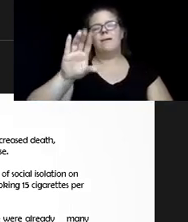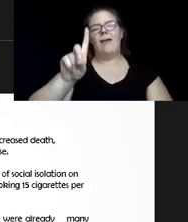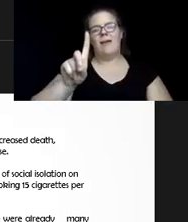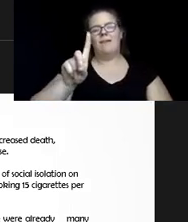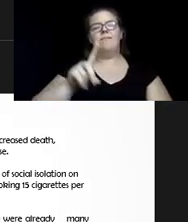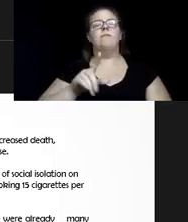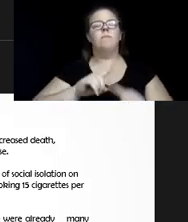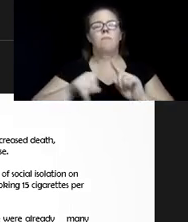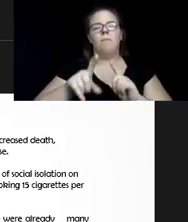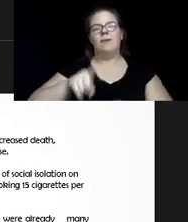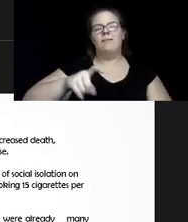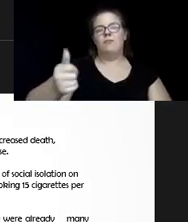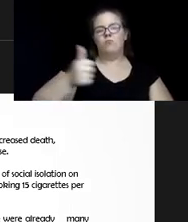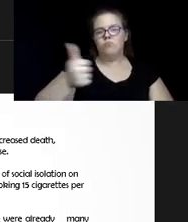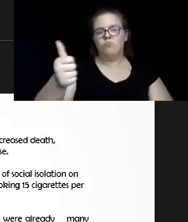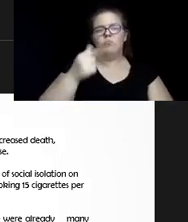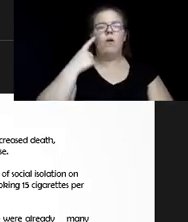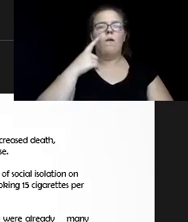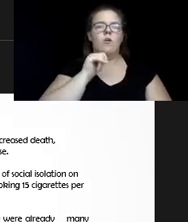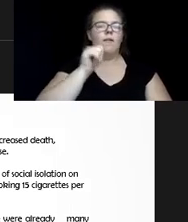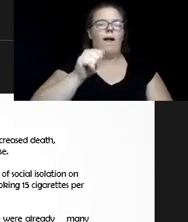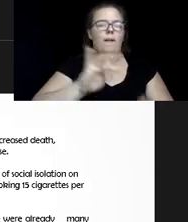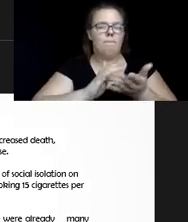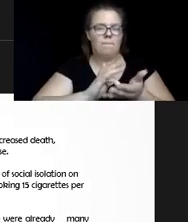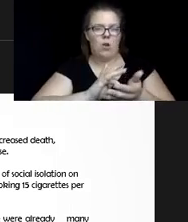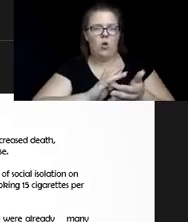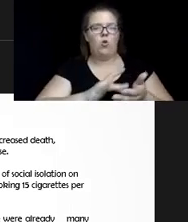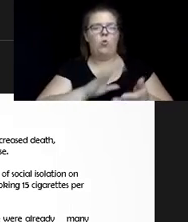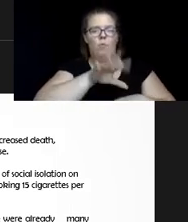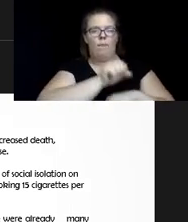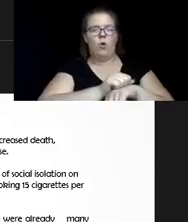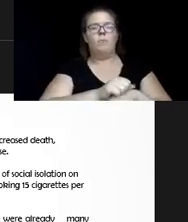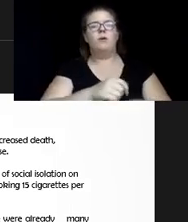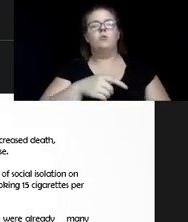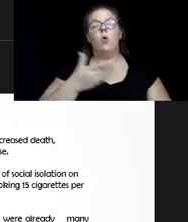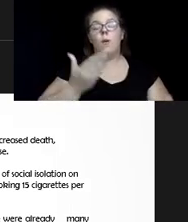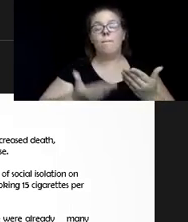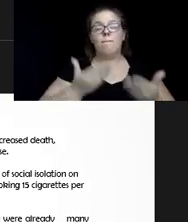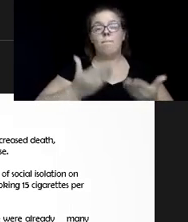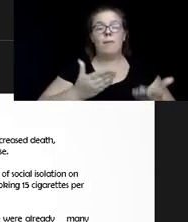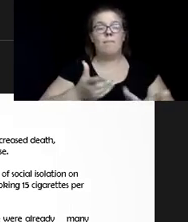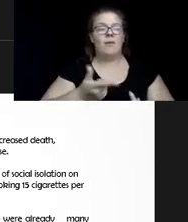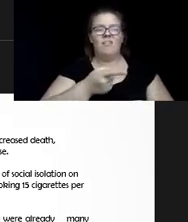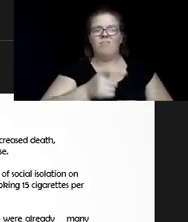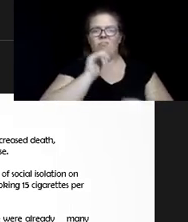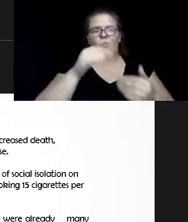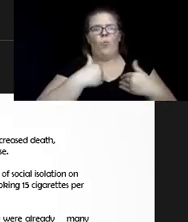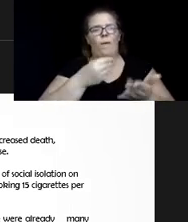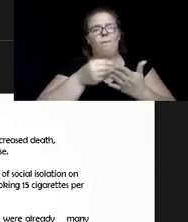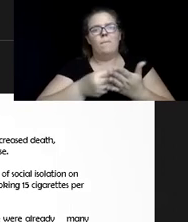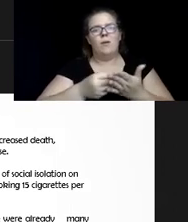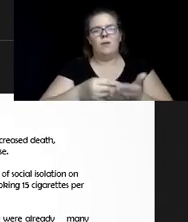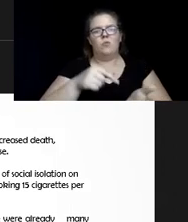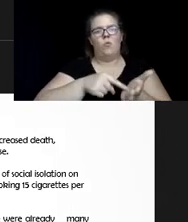-medical appointments, or patients that fall between the cracks that don't have Medicaid, but don't have money to pay for private transportation.